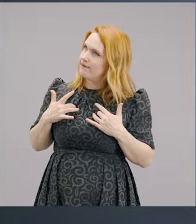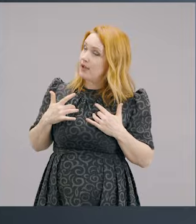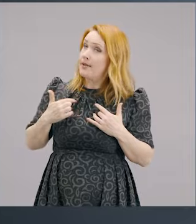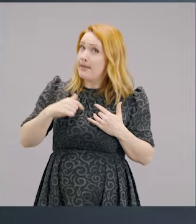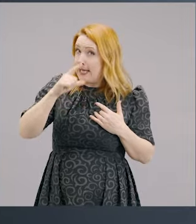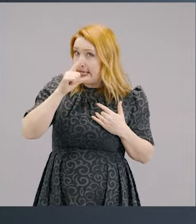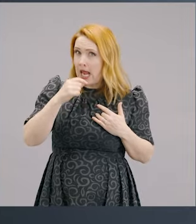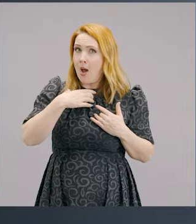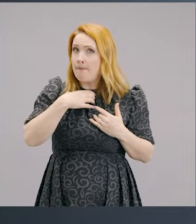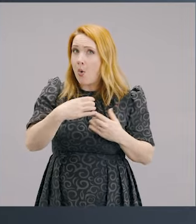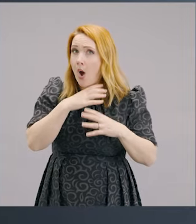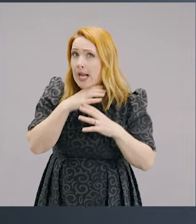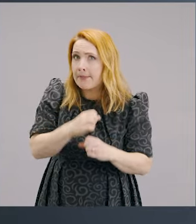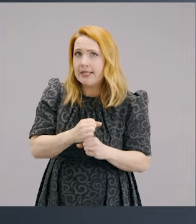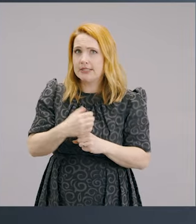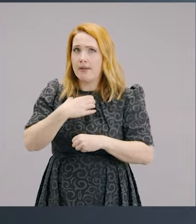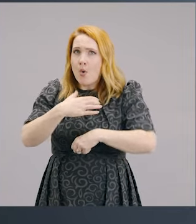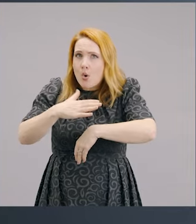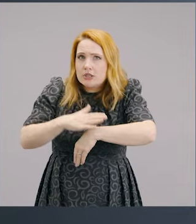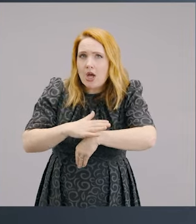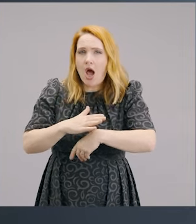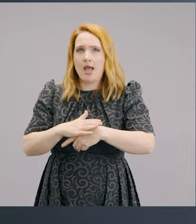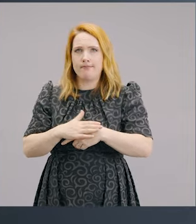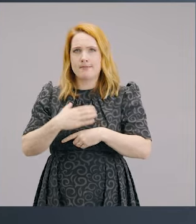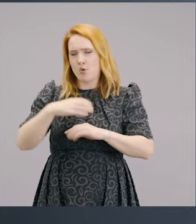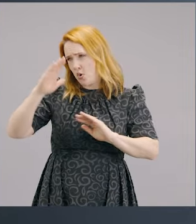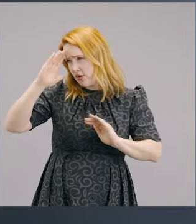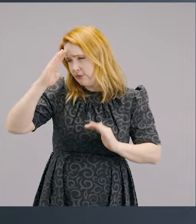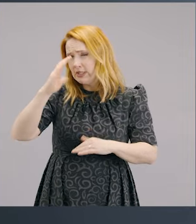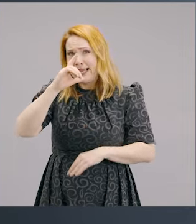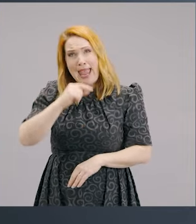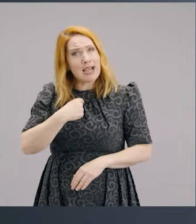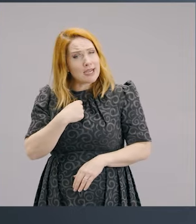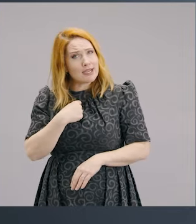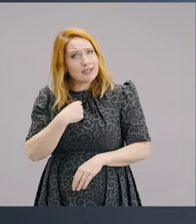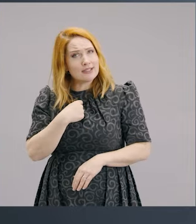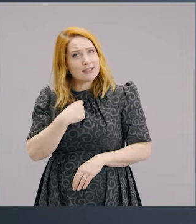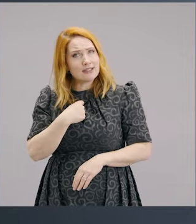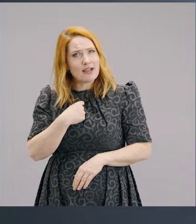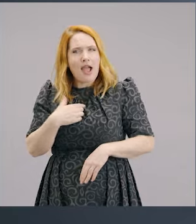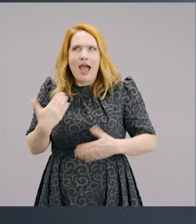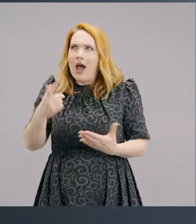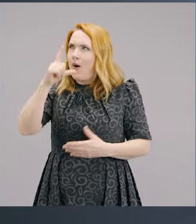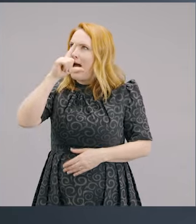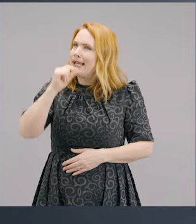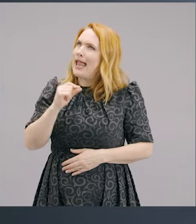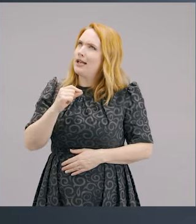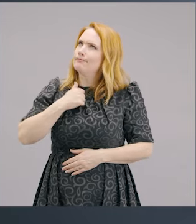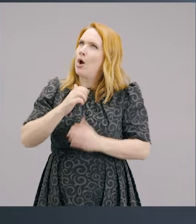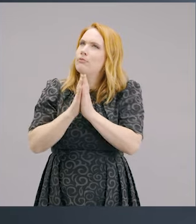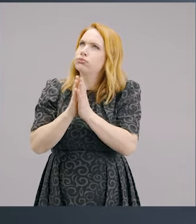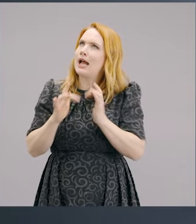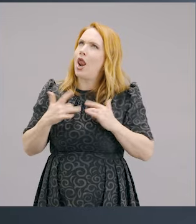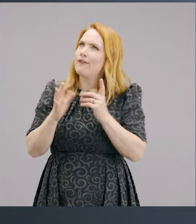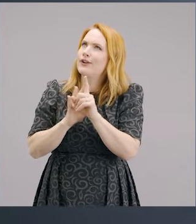up a click? Can I pray just a little bit longer? You know, are the ways that I can improve my prayer